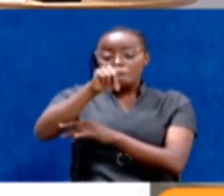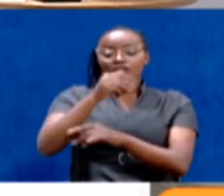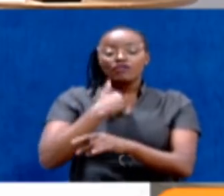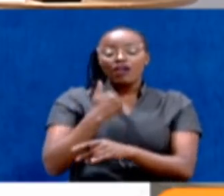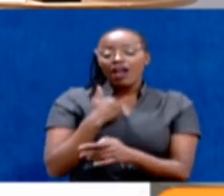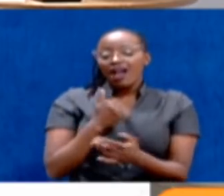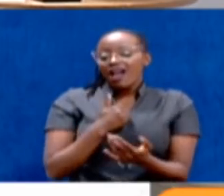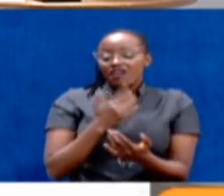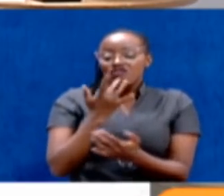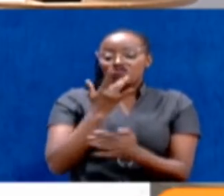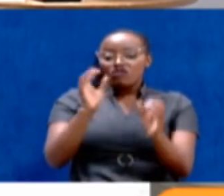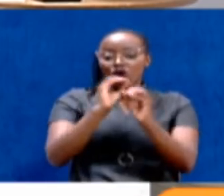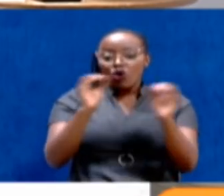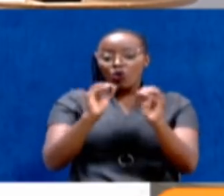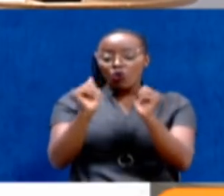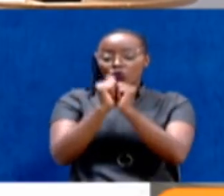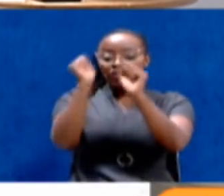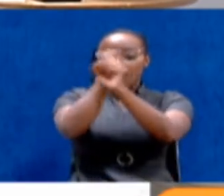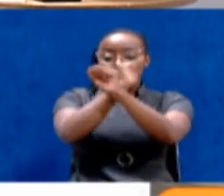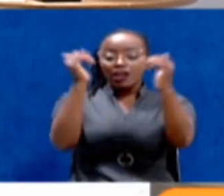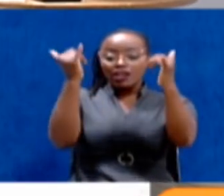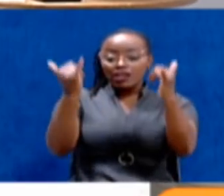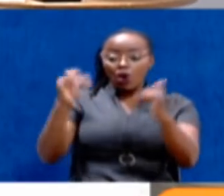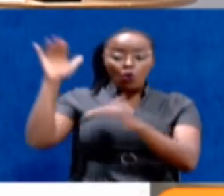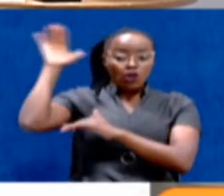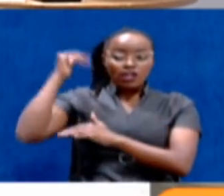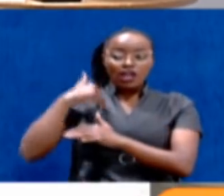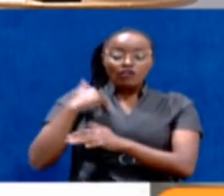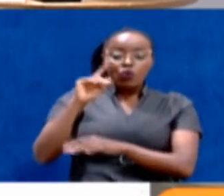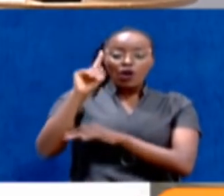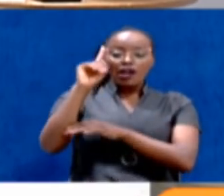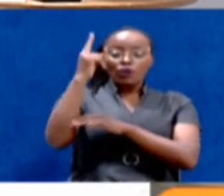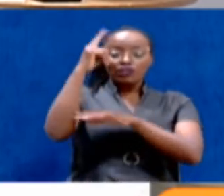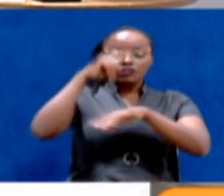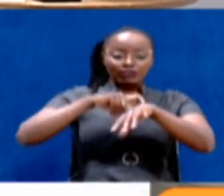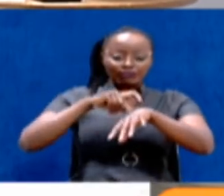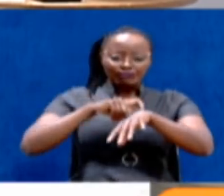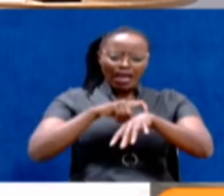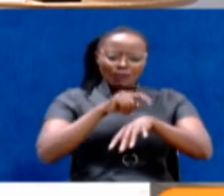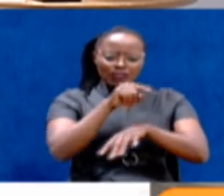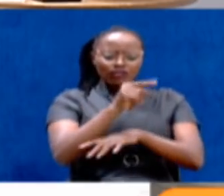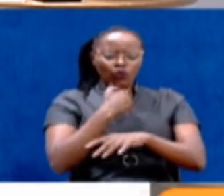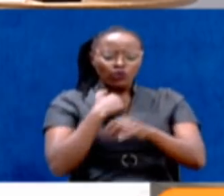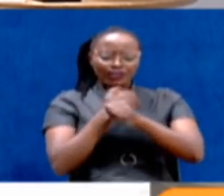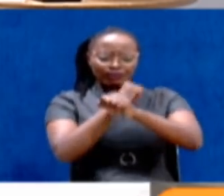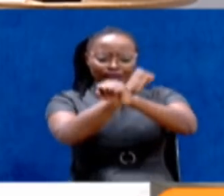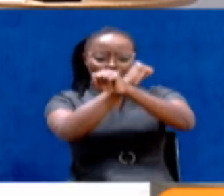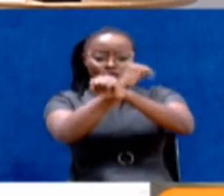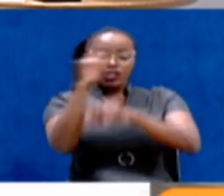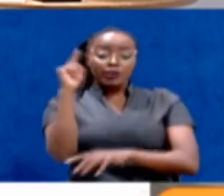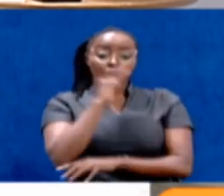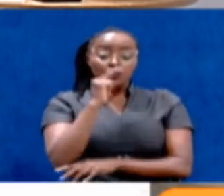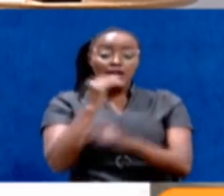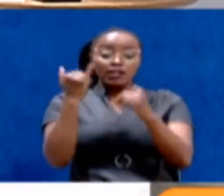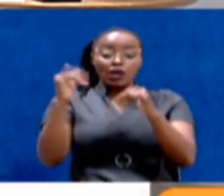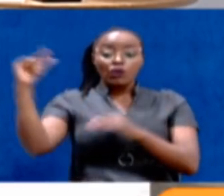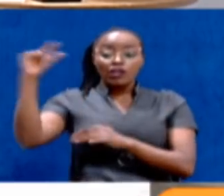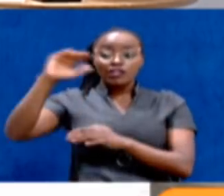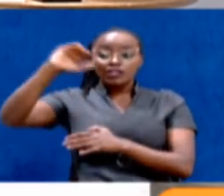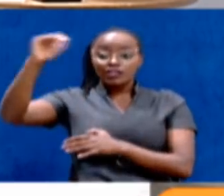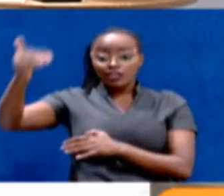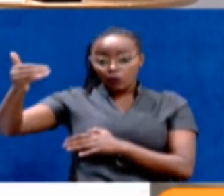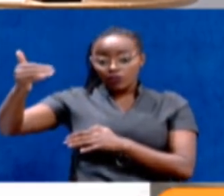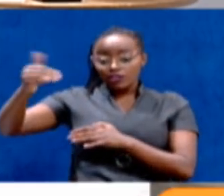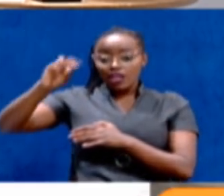of favour with the President. Duwale has now fallen from a one-time blue-eyed boy, government defender, to now Garissa